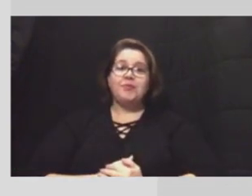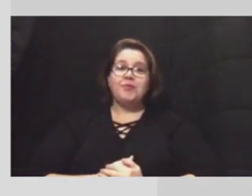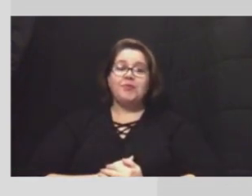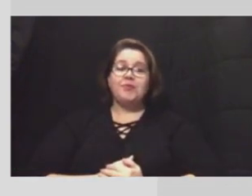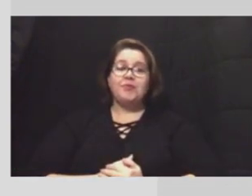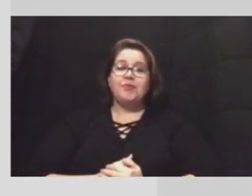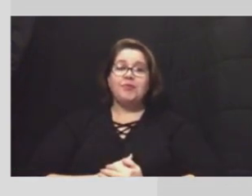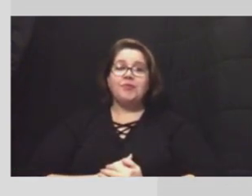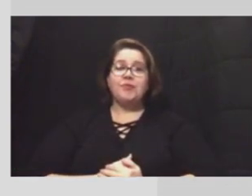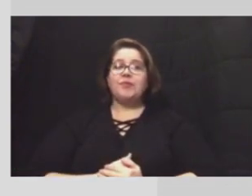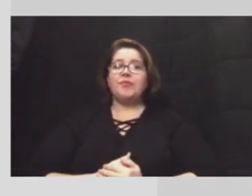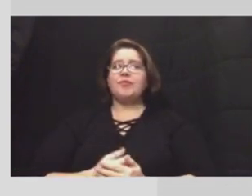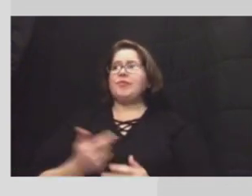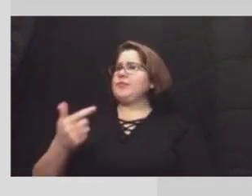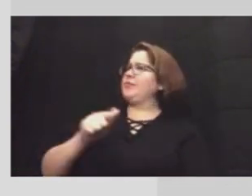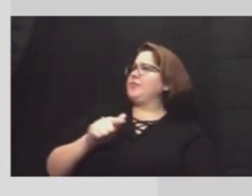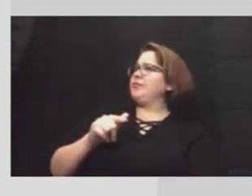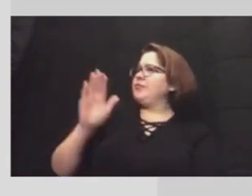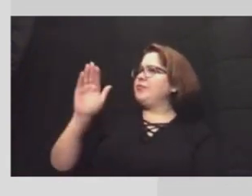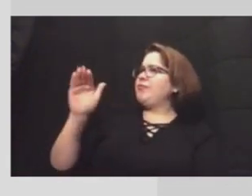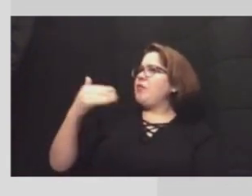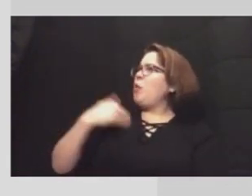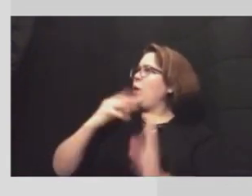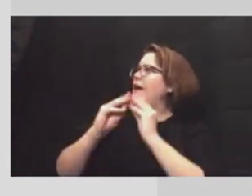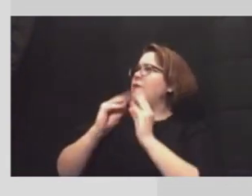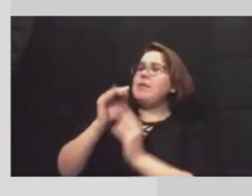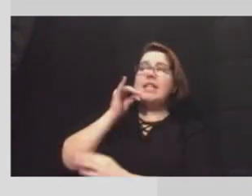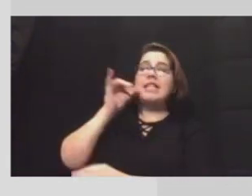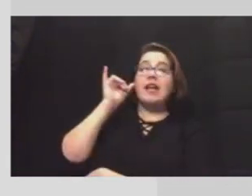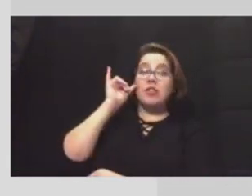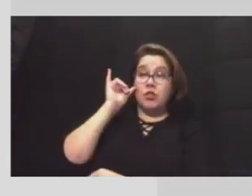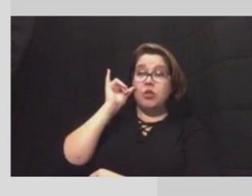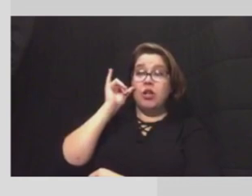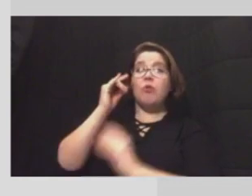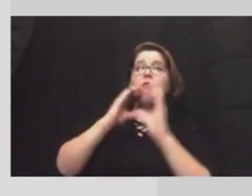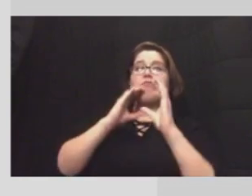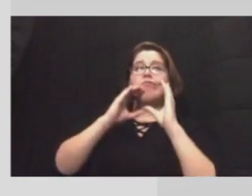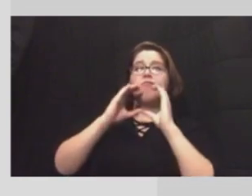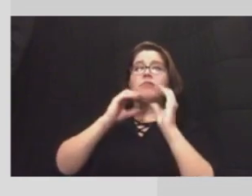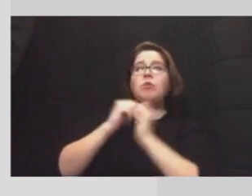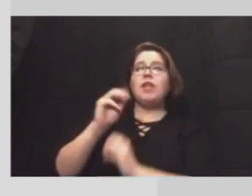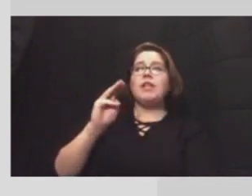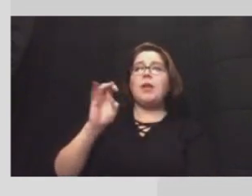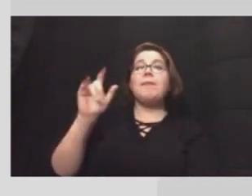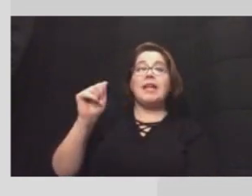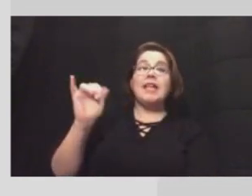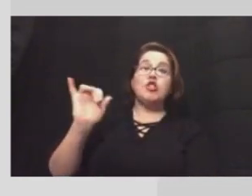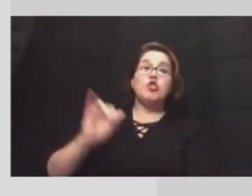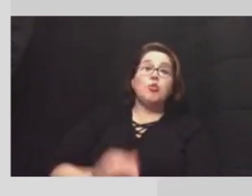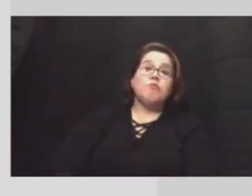Yeah we had a we had a meeting yesterday where we communicated with the media too okay